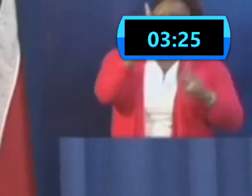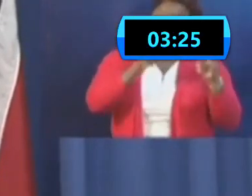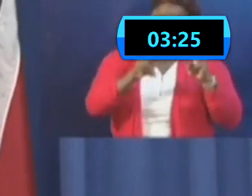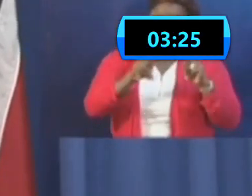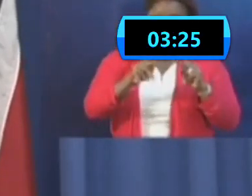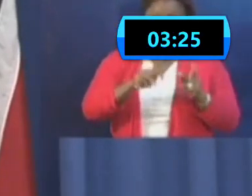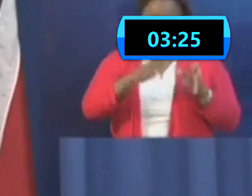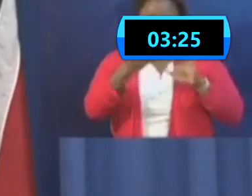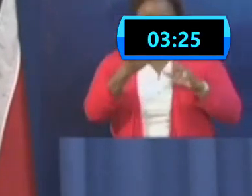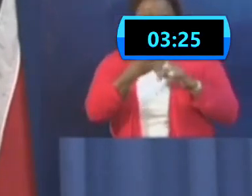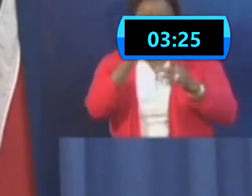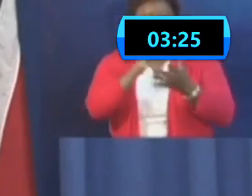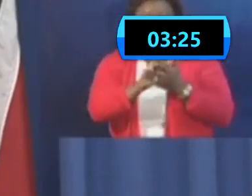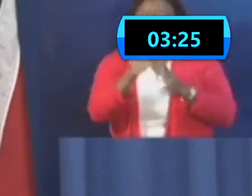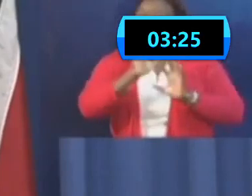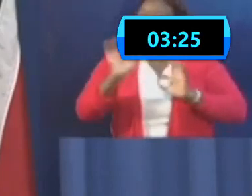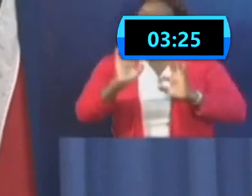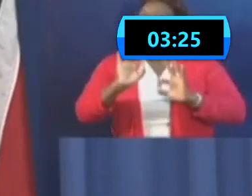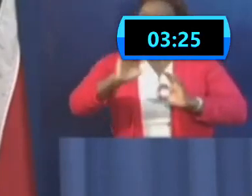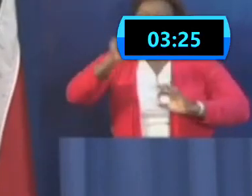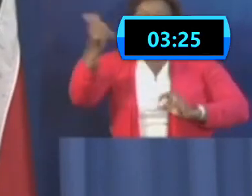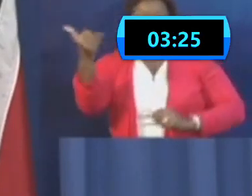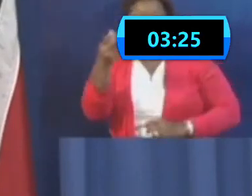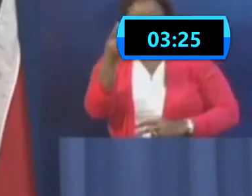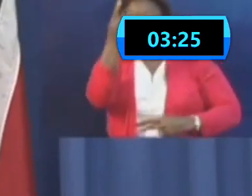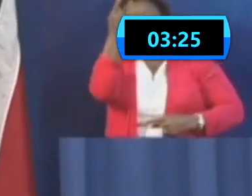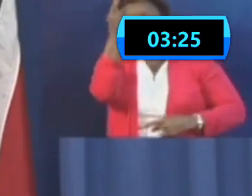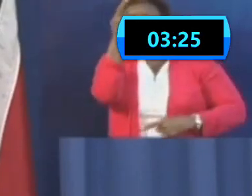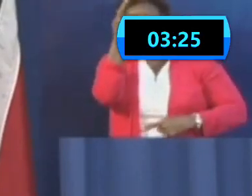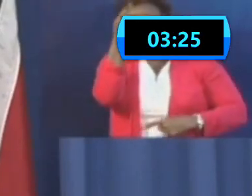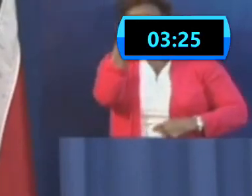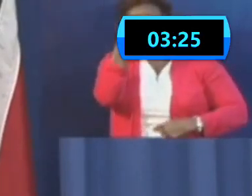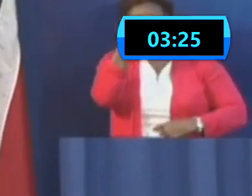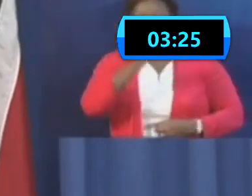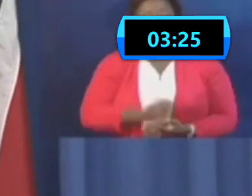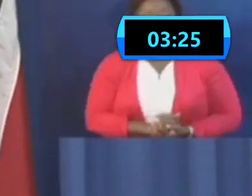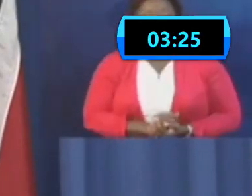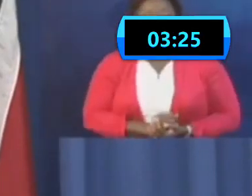Dr. Trotman, that's correct? Yeah. So, so far, that's how many I have.